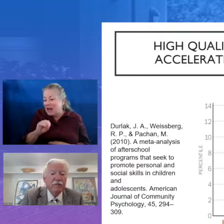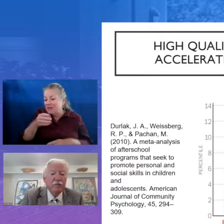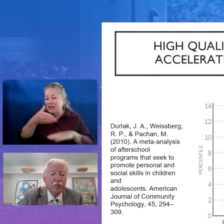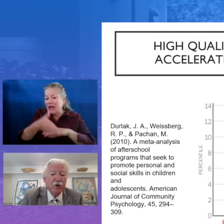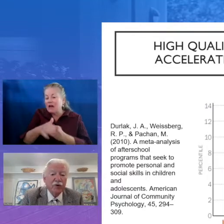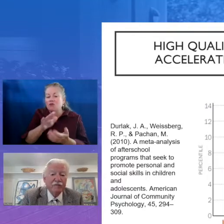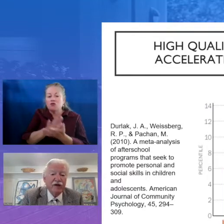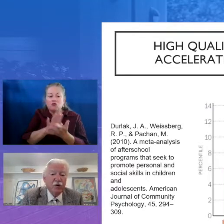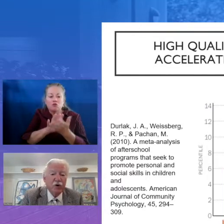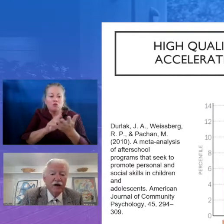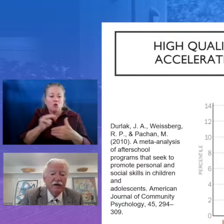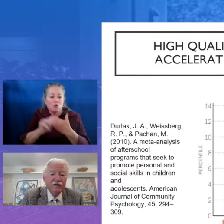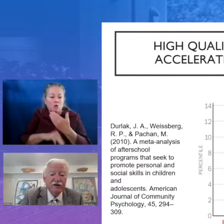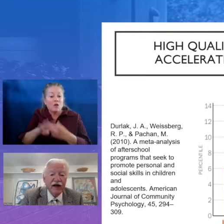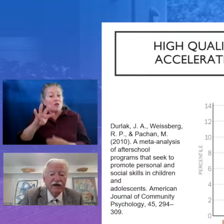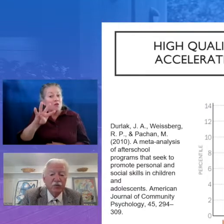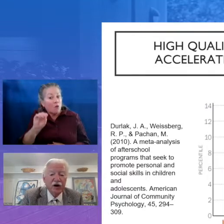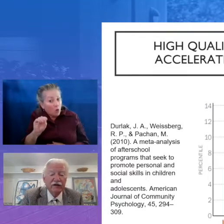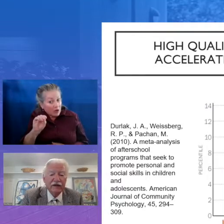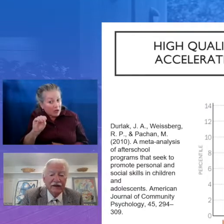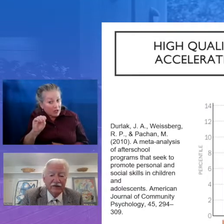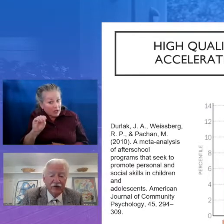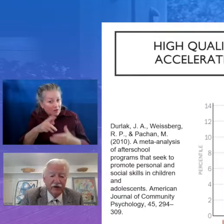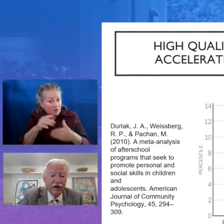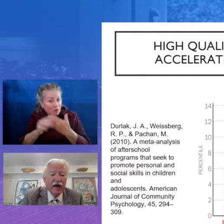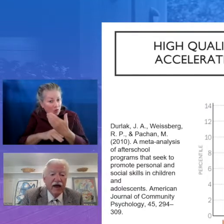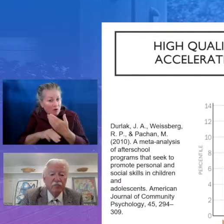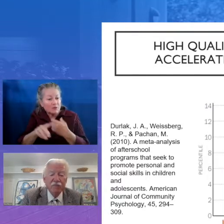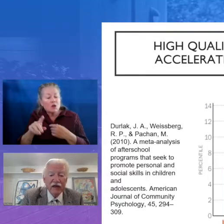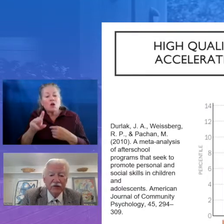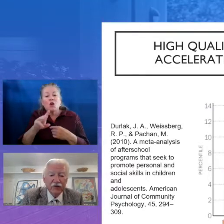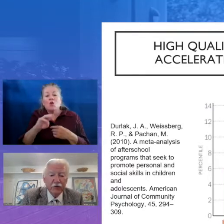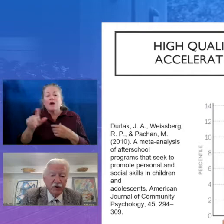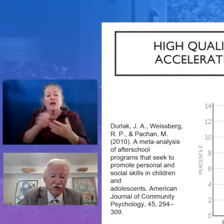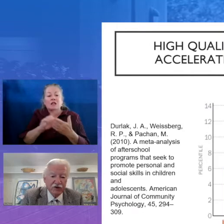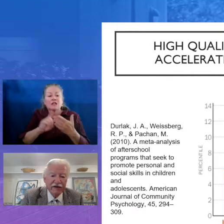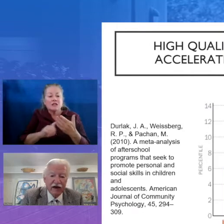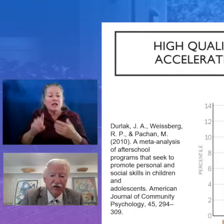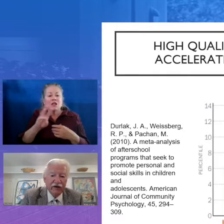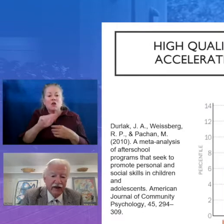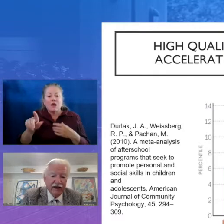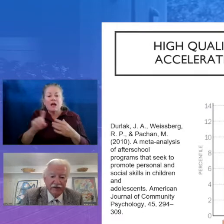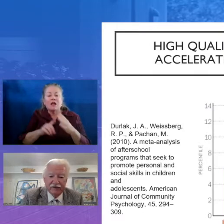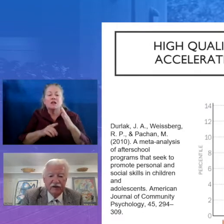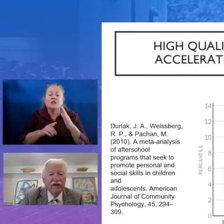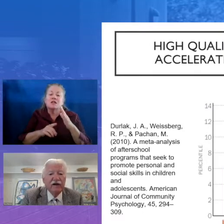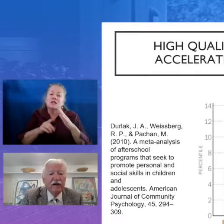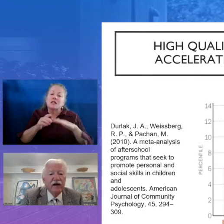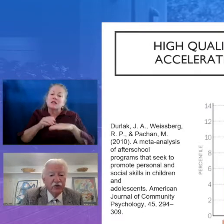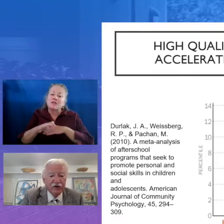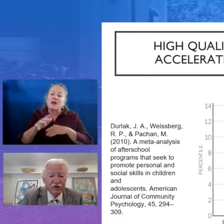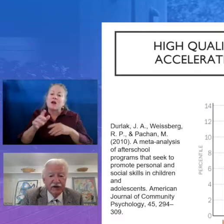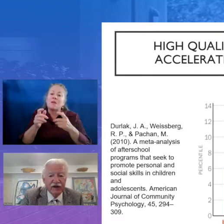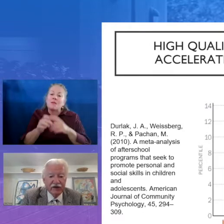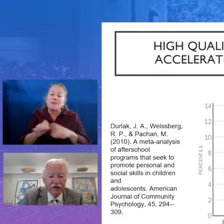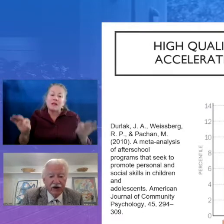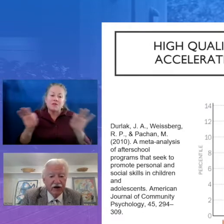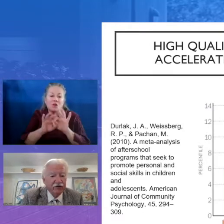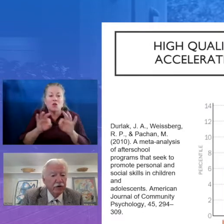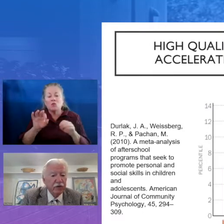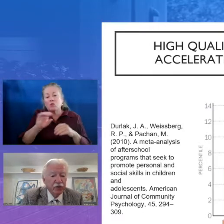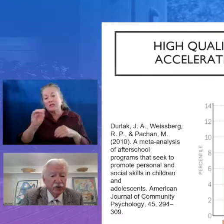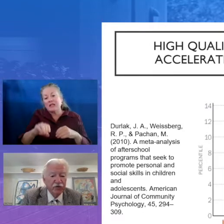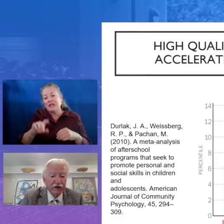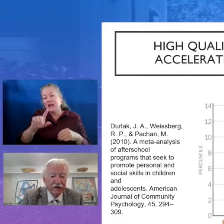programs that are well-designed and well-delivered and meaningful percentile gains, as you can see in a